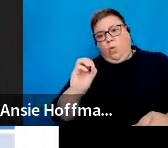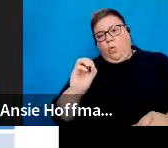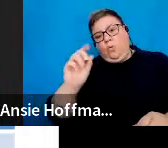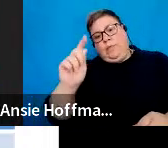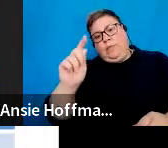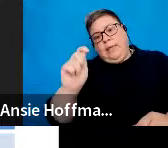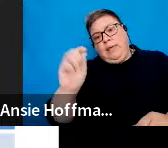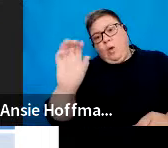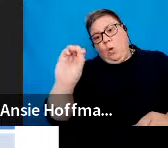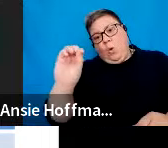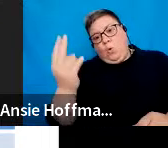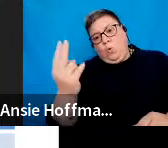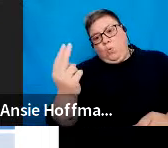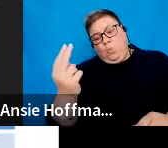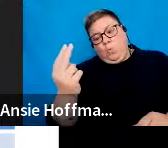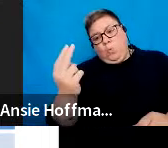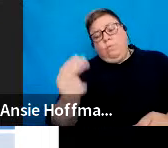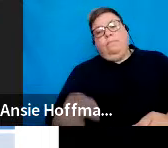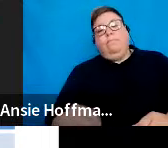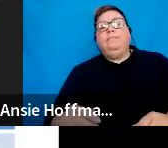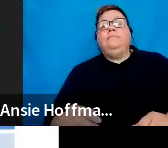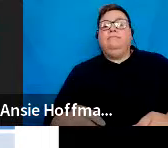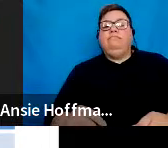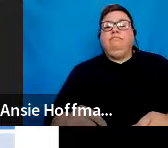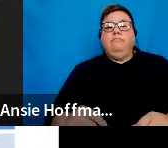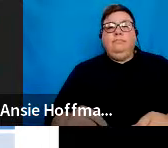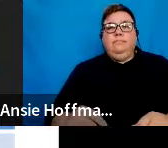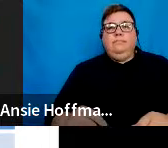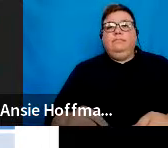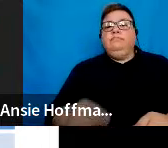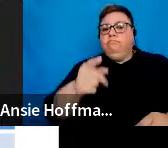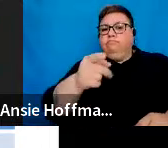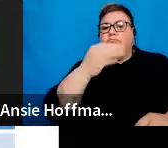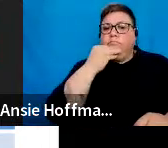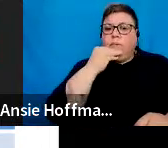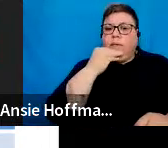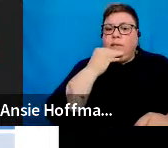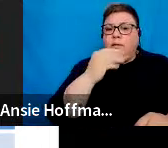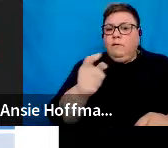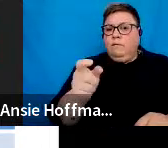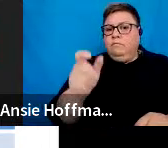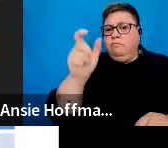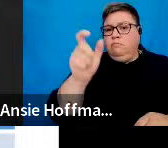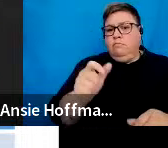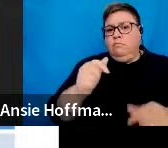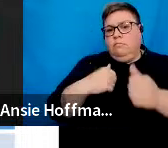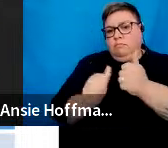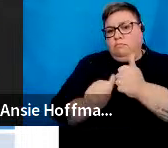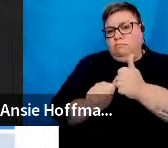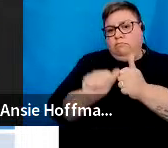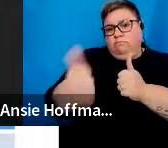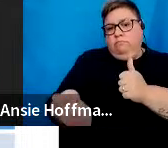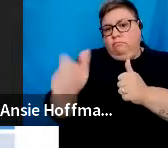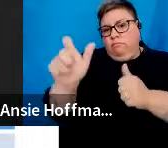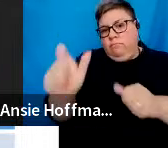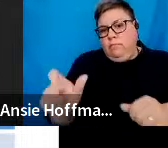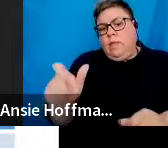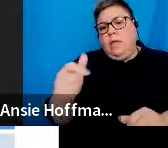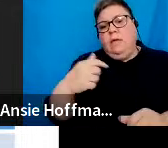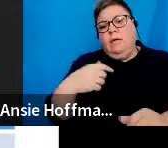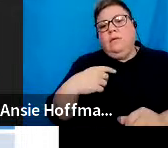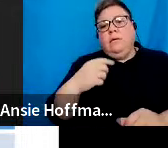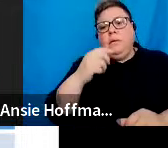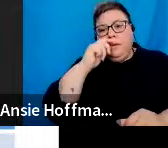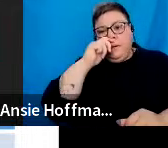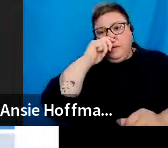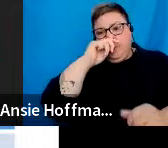And this recognition of purchase of a member or a beneficiary-owned pension annuity form must